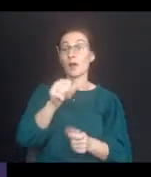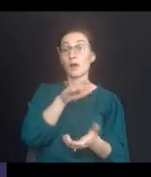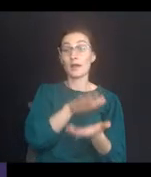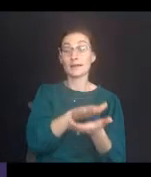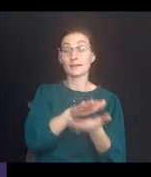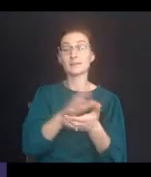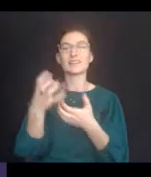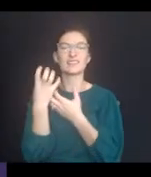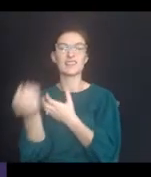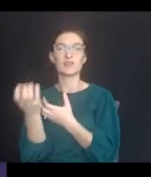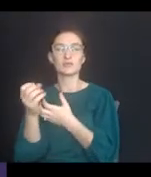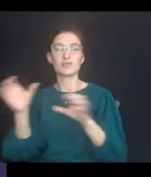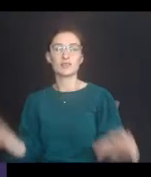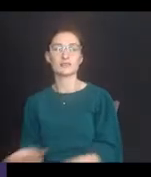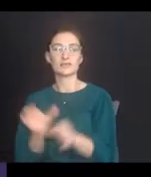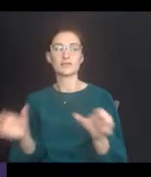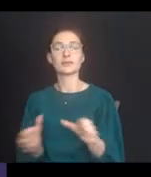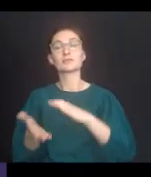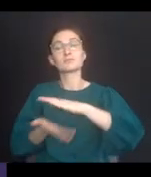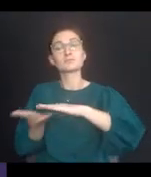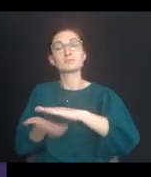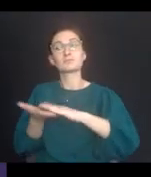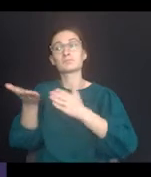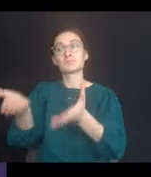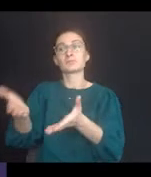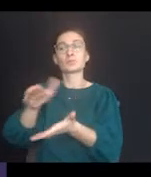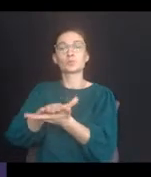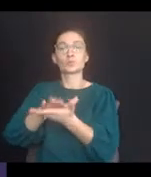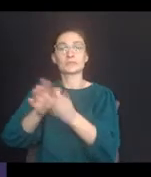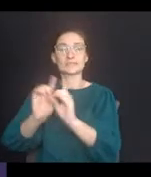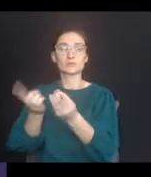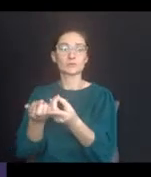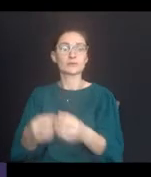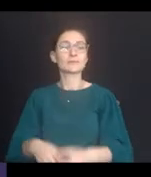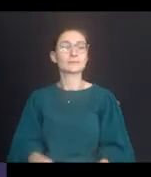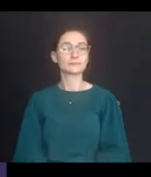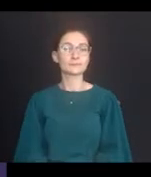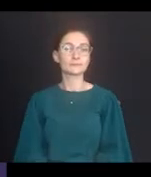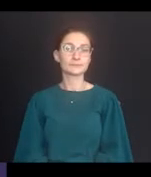to the non-academic and extracurricular activities operated by school districts.